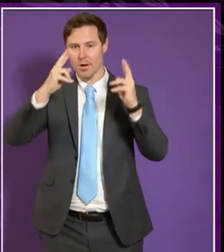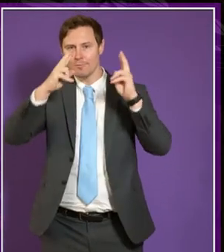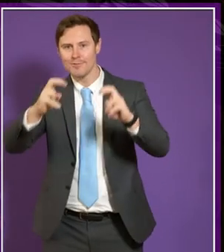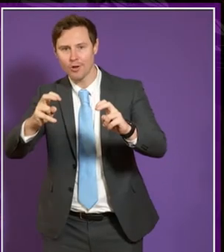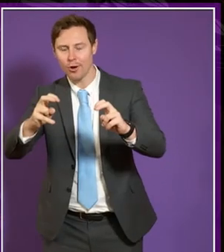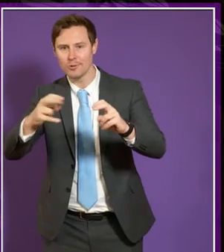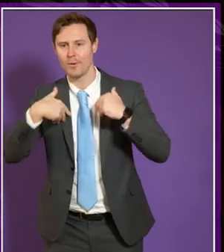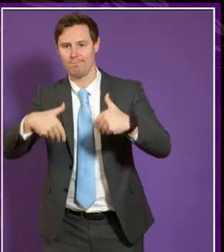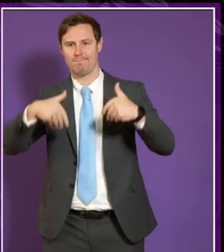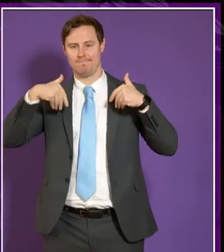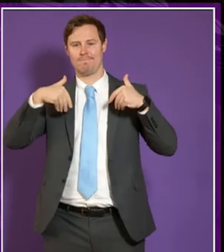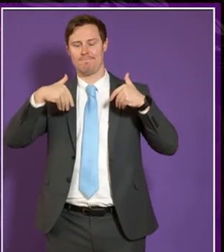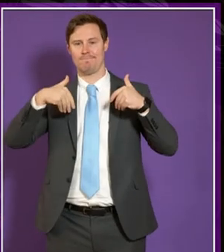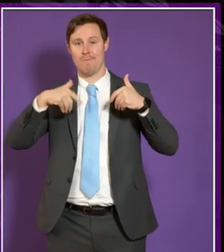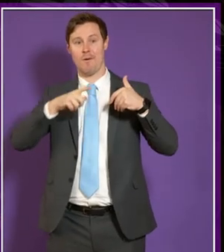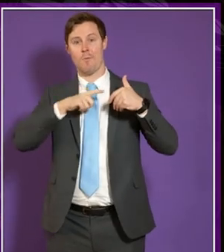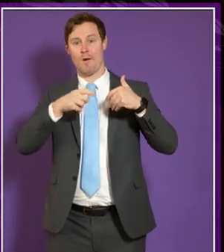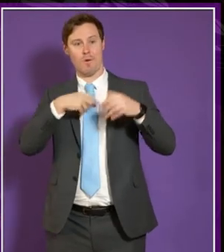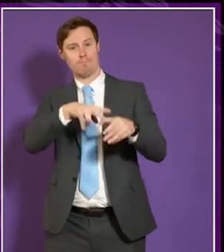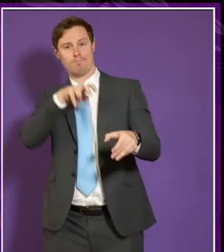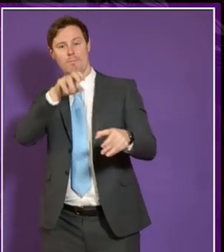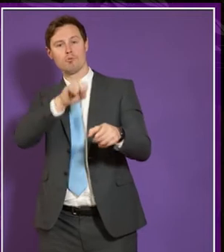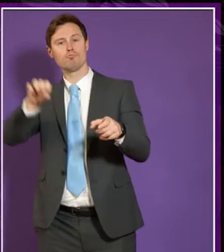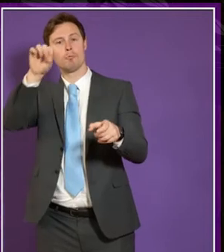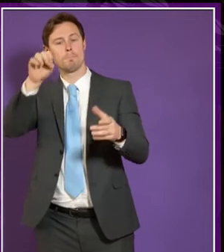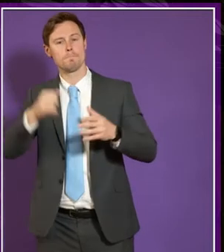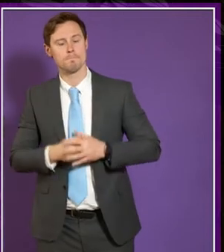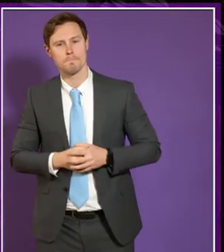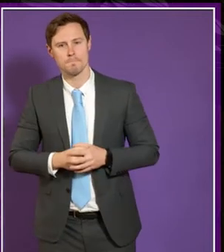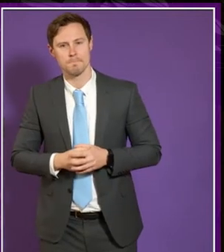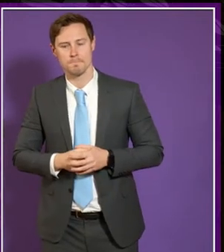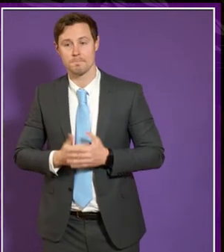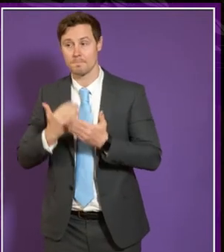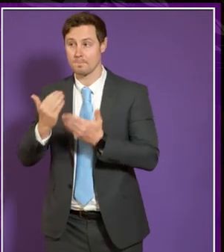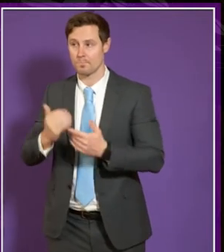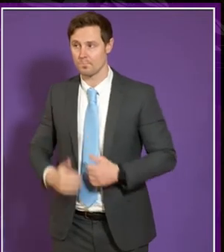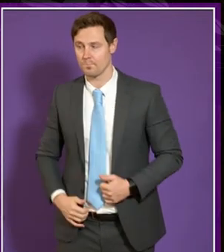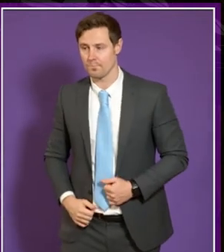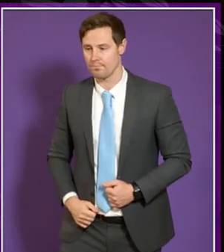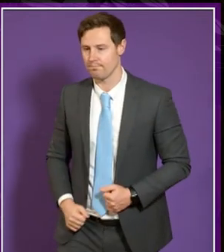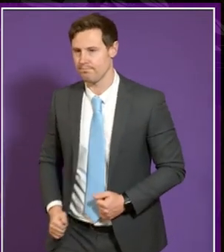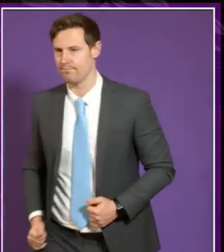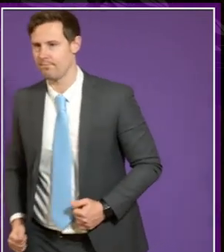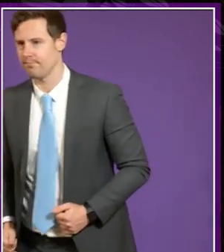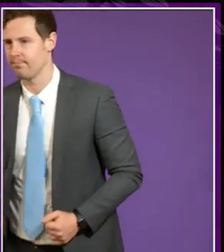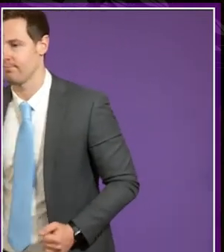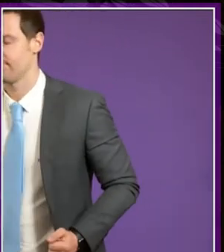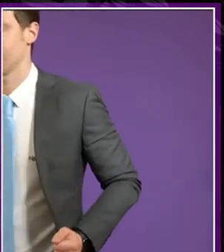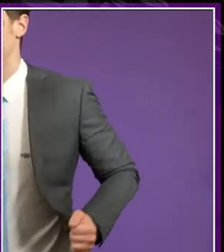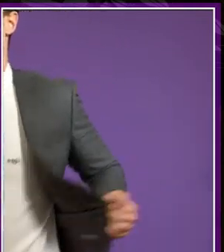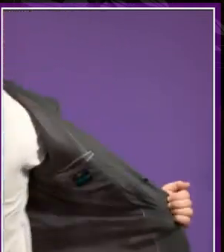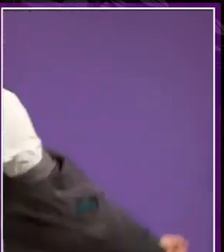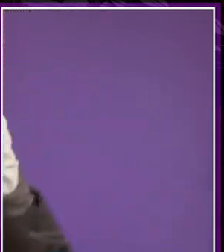activities because we're not part of the european union thank you thank you david